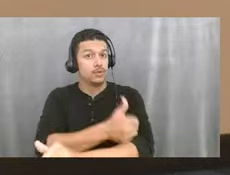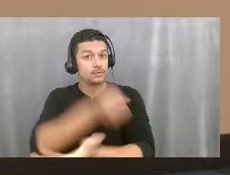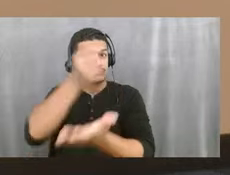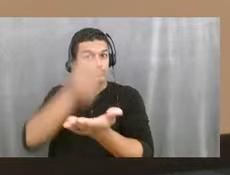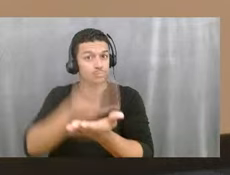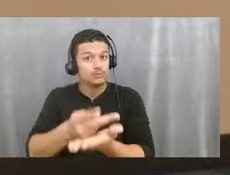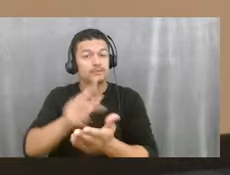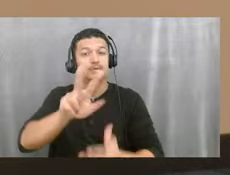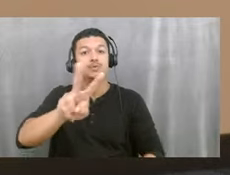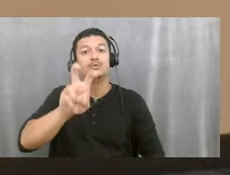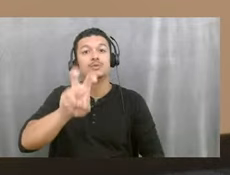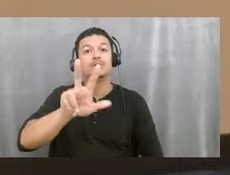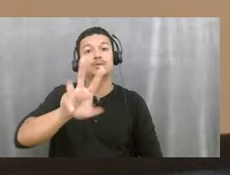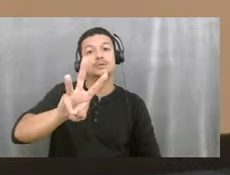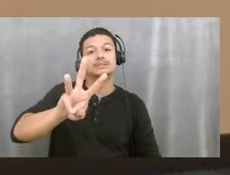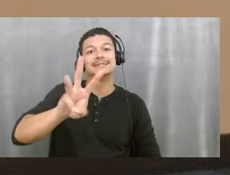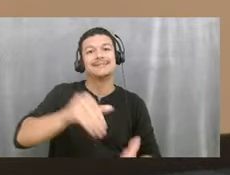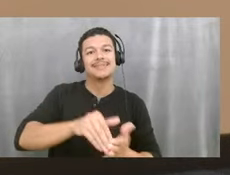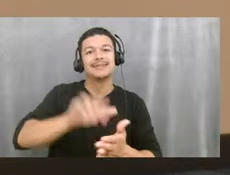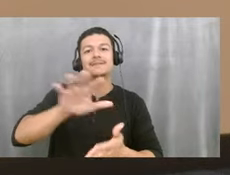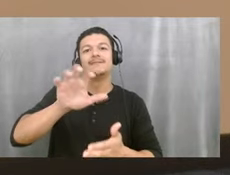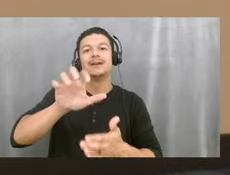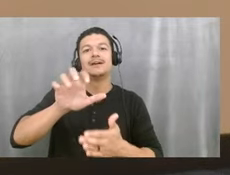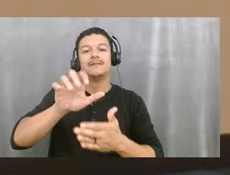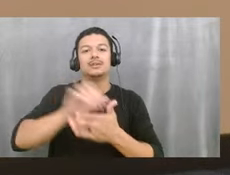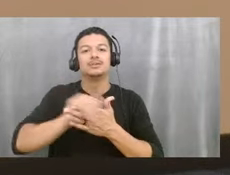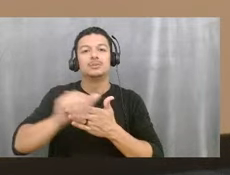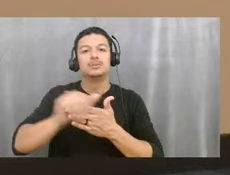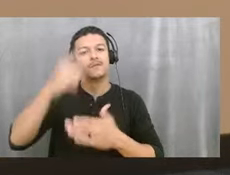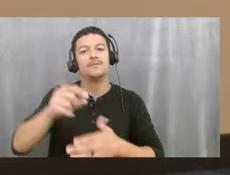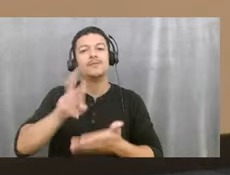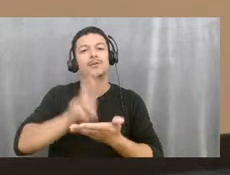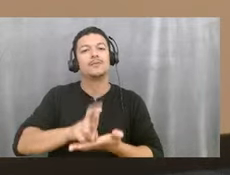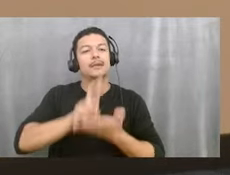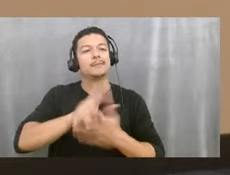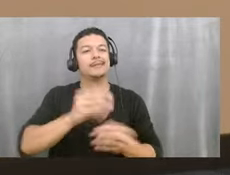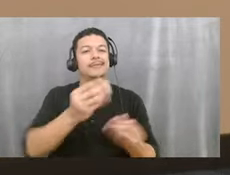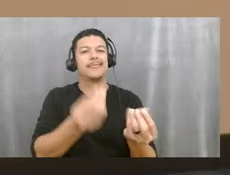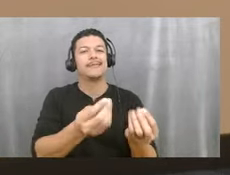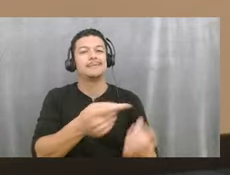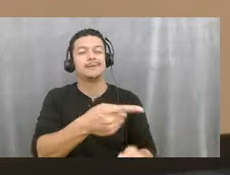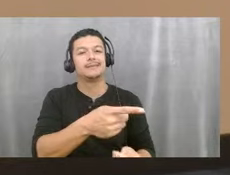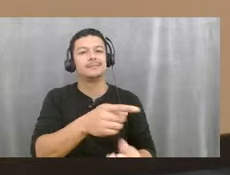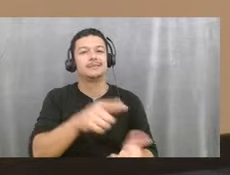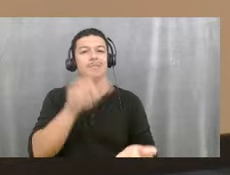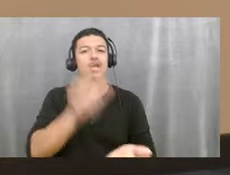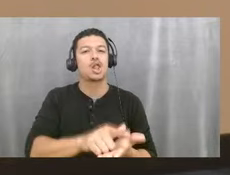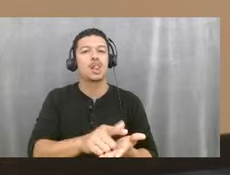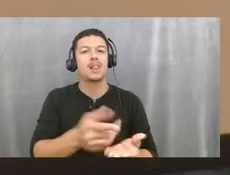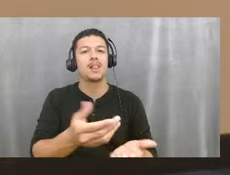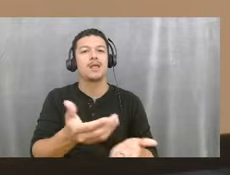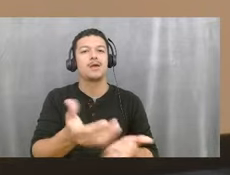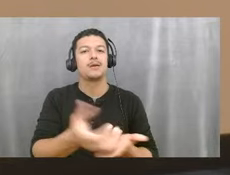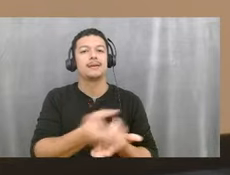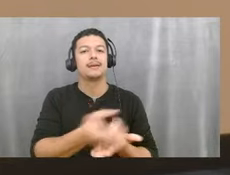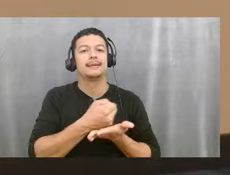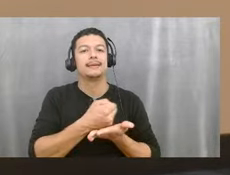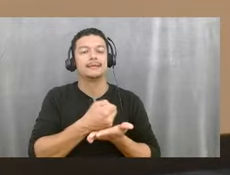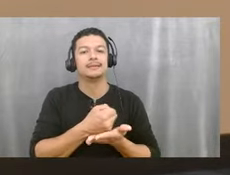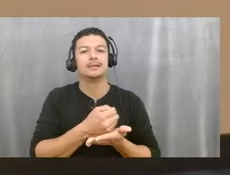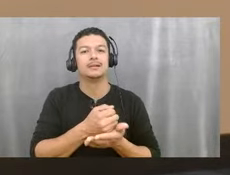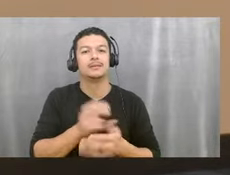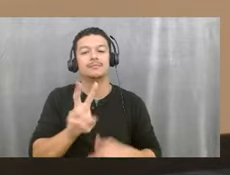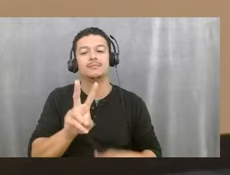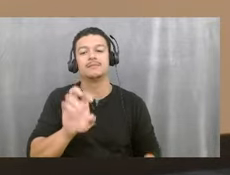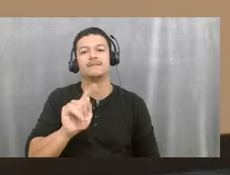$236,500 to rehabilitate a property belonging to a low-income veteran, a disabled veteran here